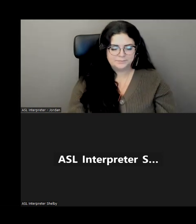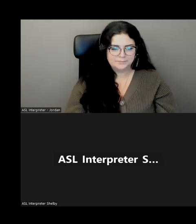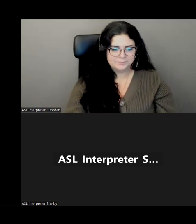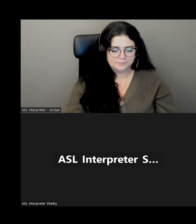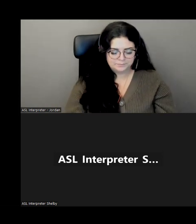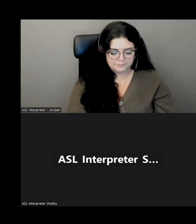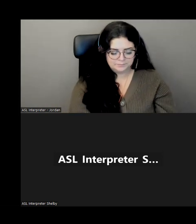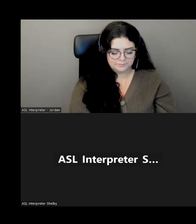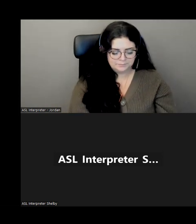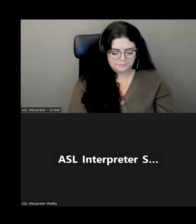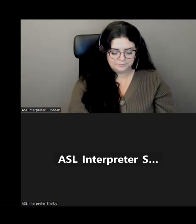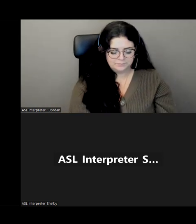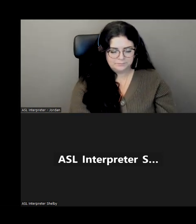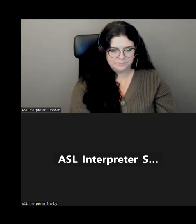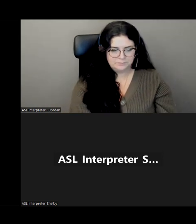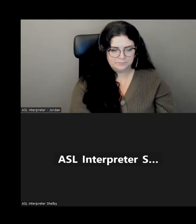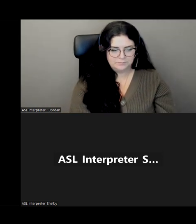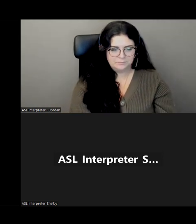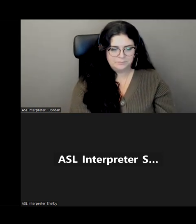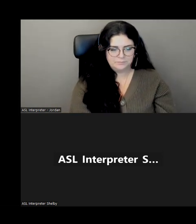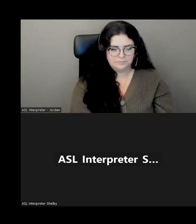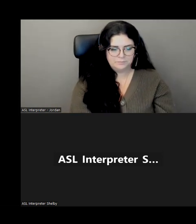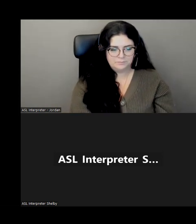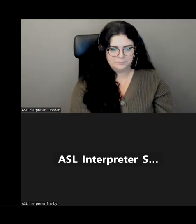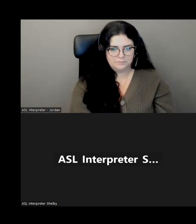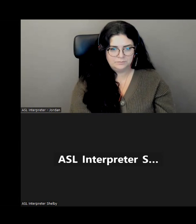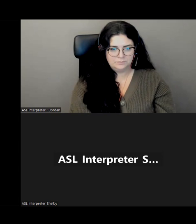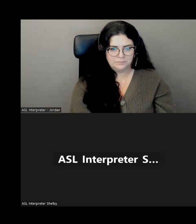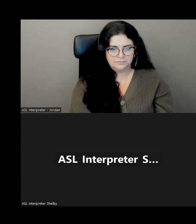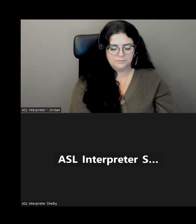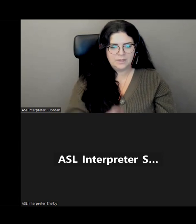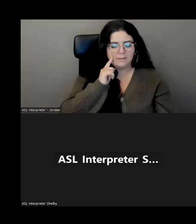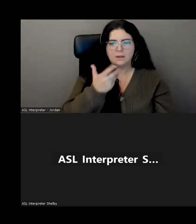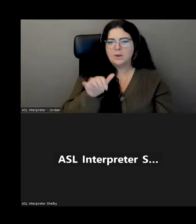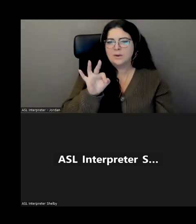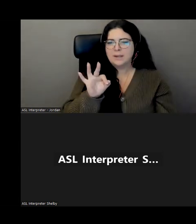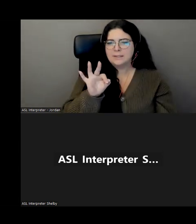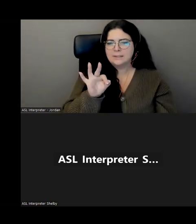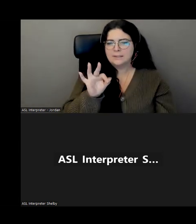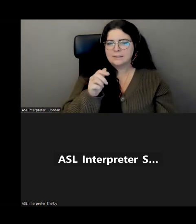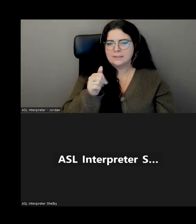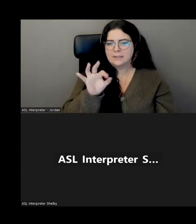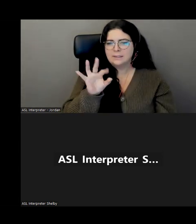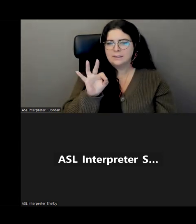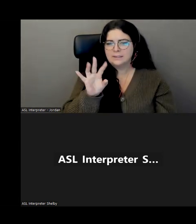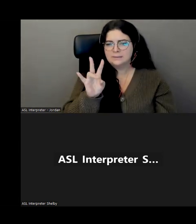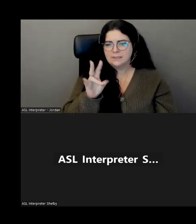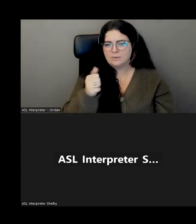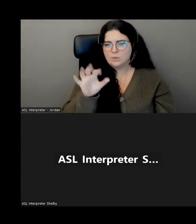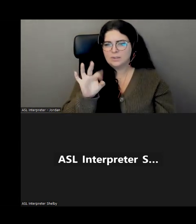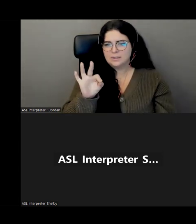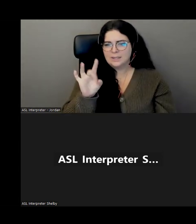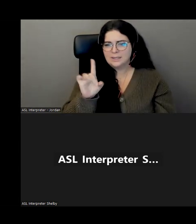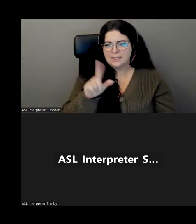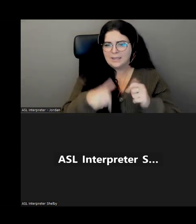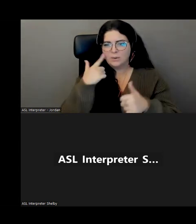So we did transition from that model, from a live-in model, in either 97 or 98. It's very unclear as to when that